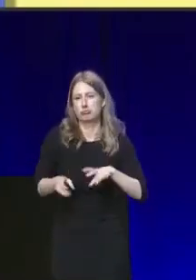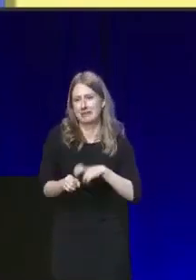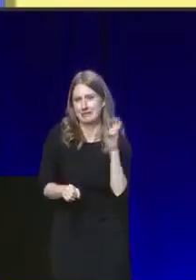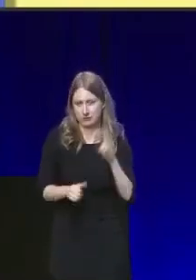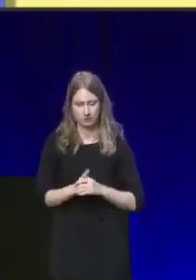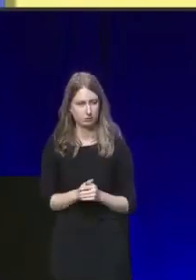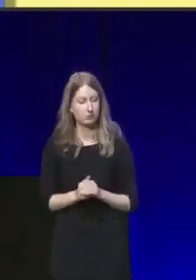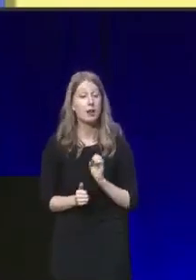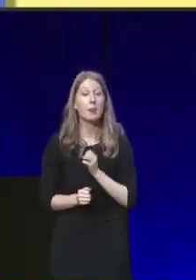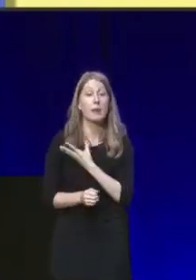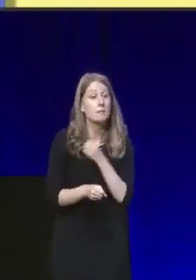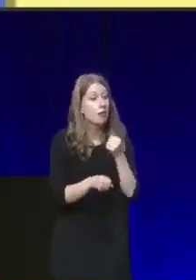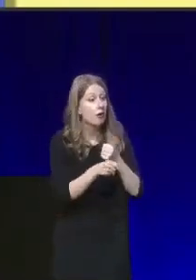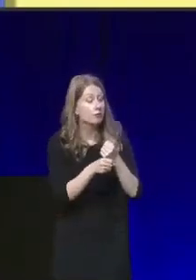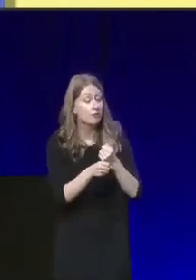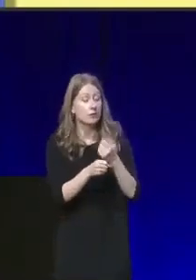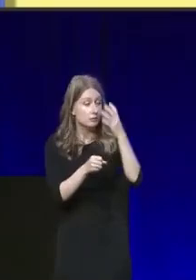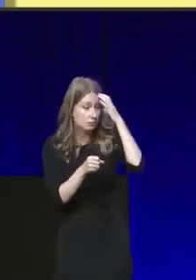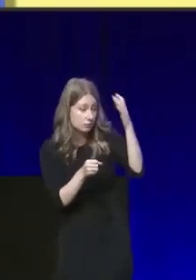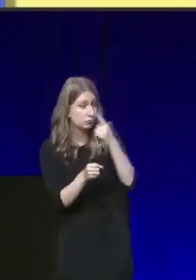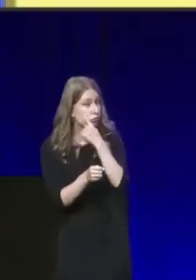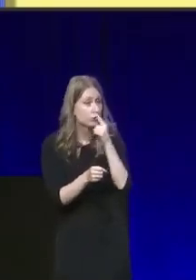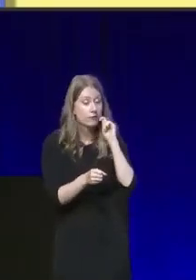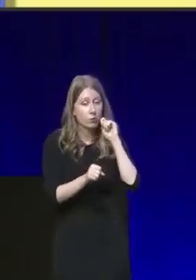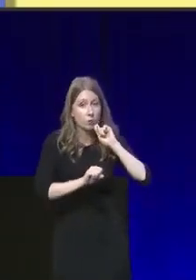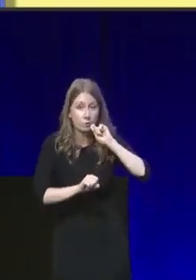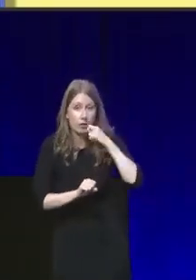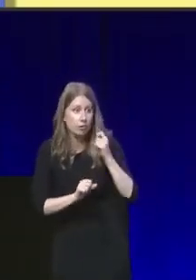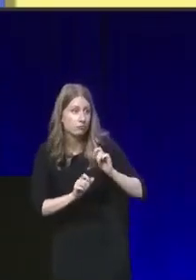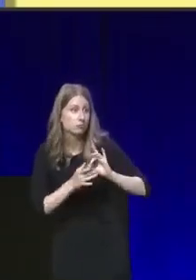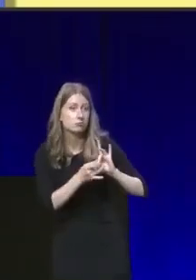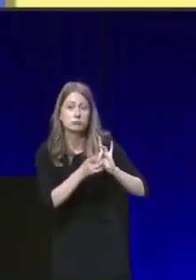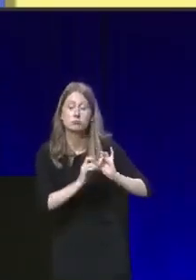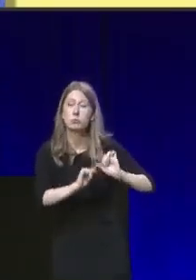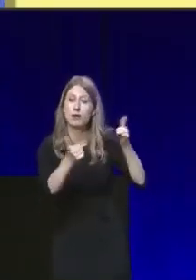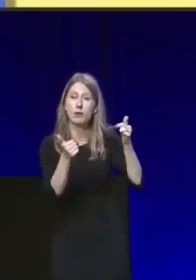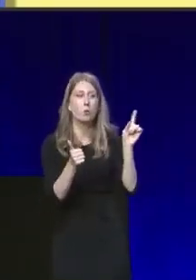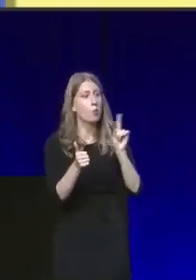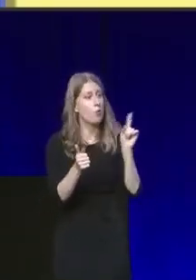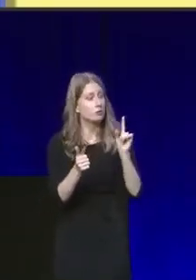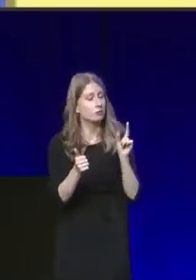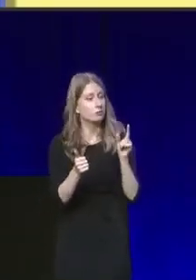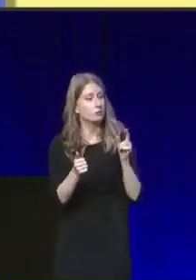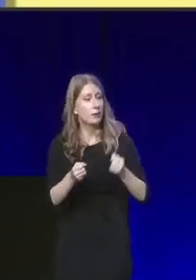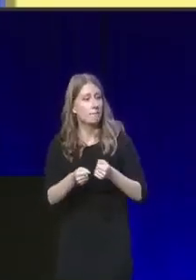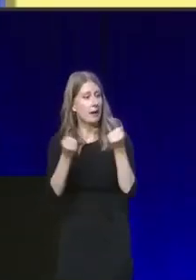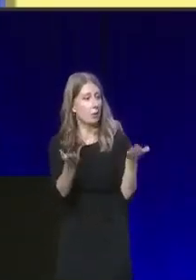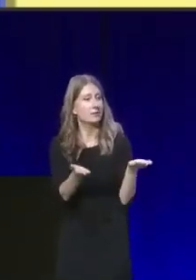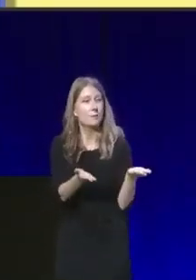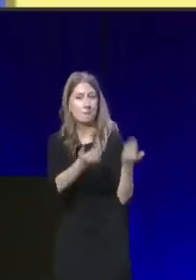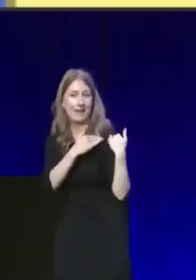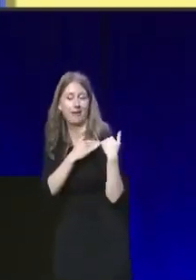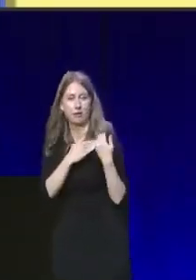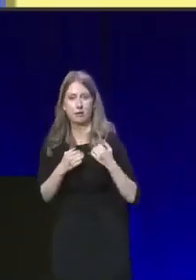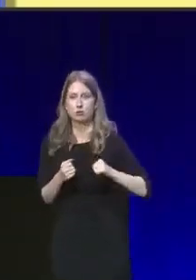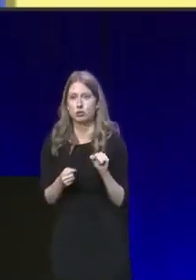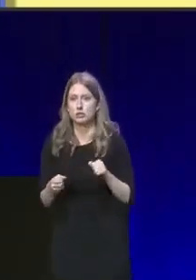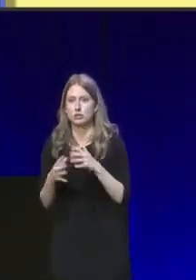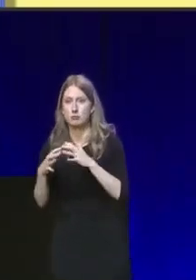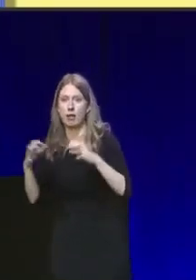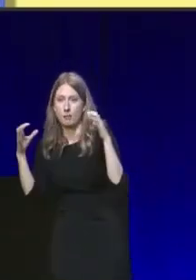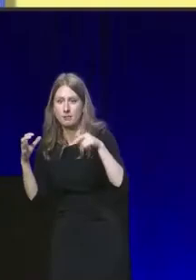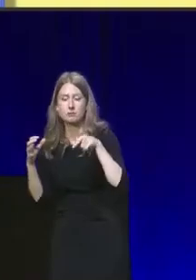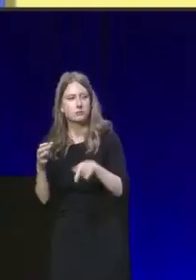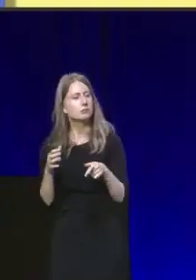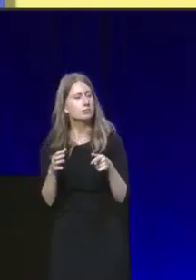government will work constructively with Scotland would be to restore the powers of the Scottish Parliament and reverse the damage done to